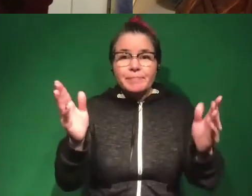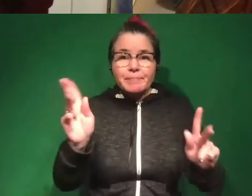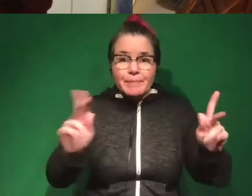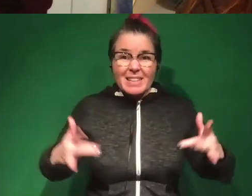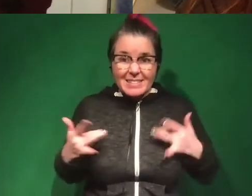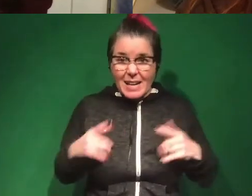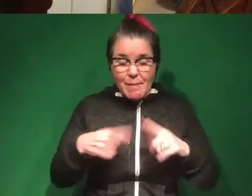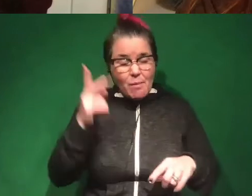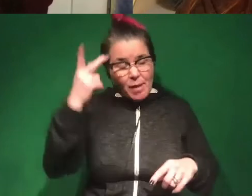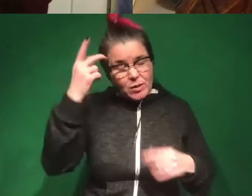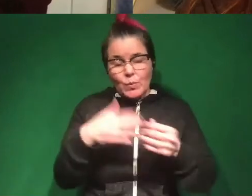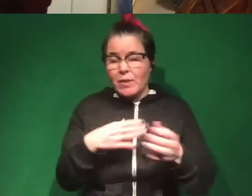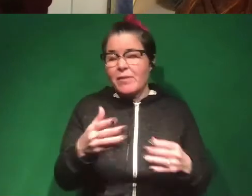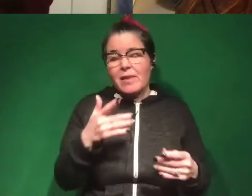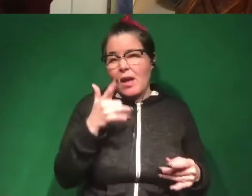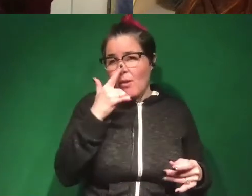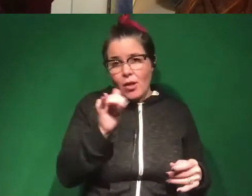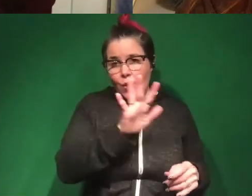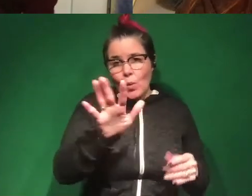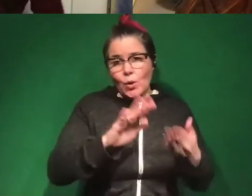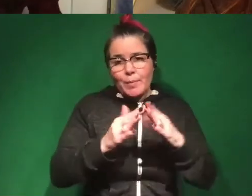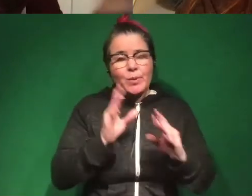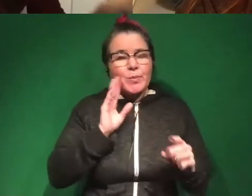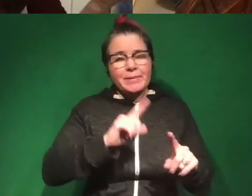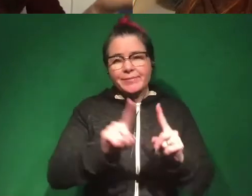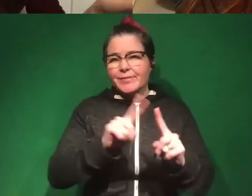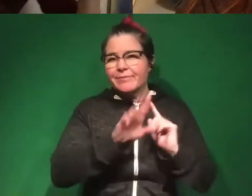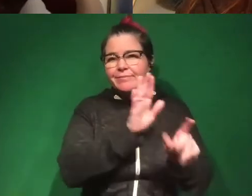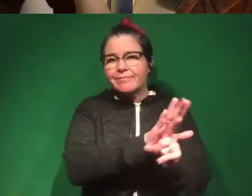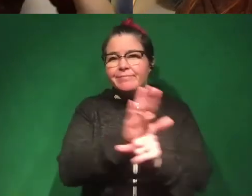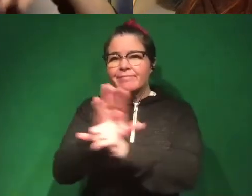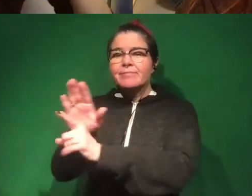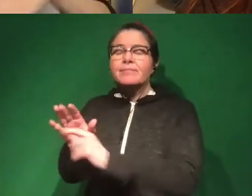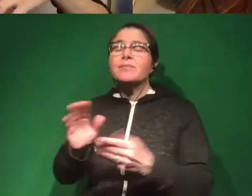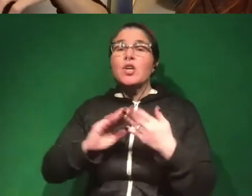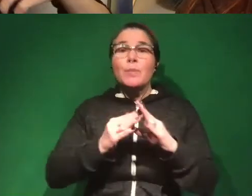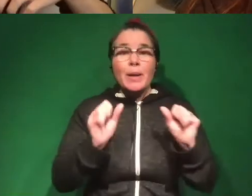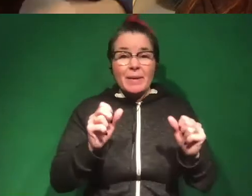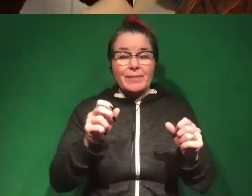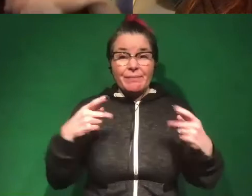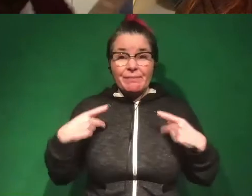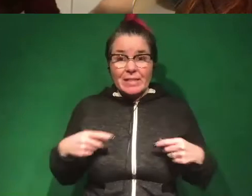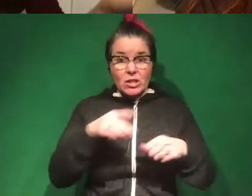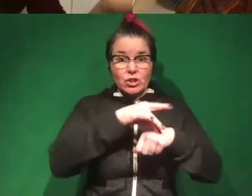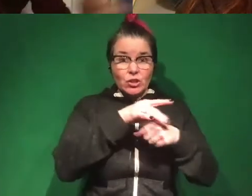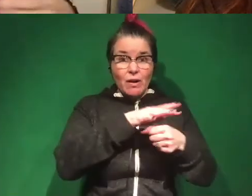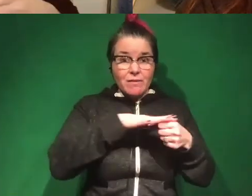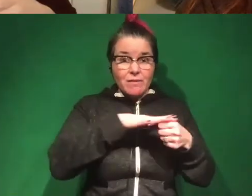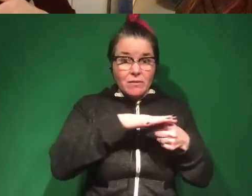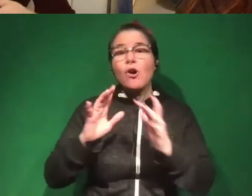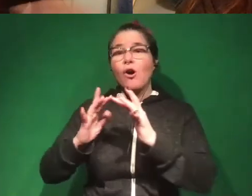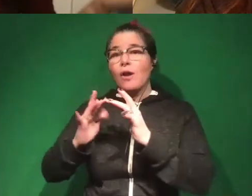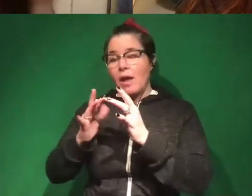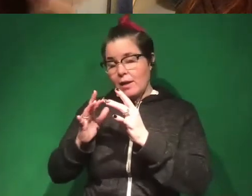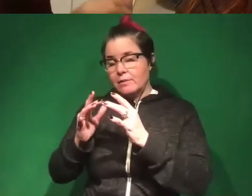that looks like in your community, it's going to look different in different areas and community in this case can mean your physical geographical community, as well as your online, uh,